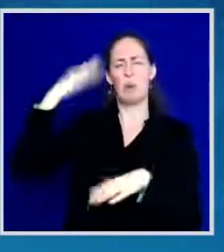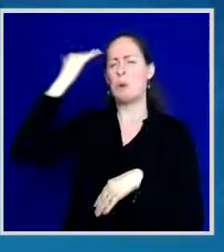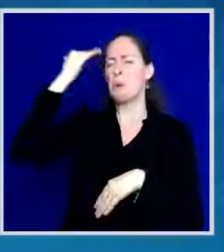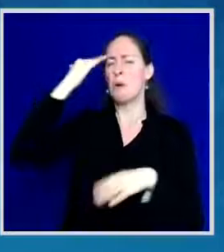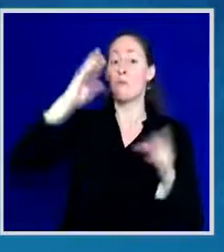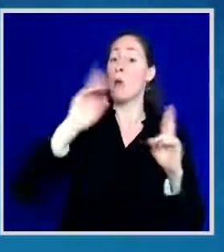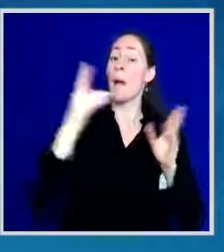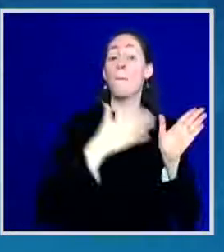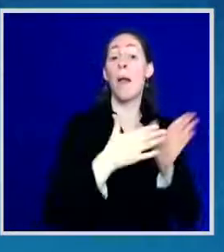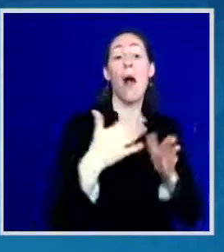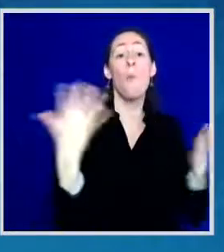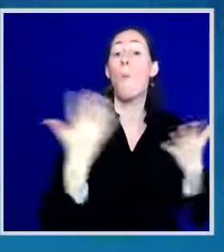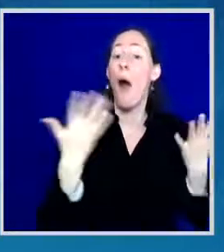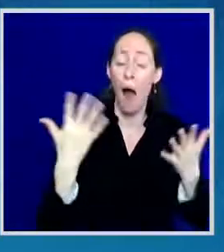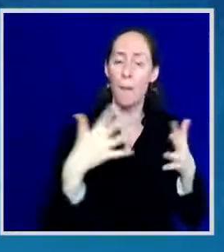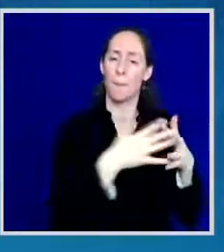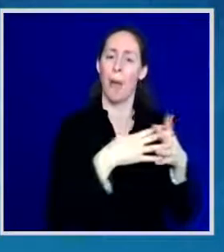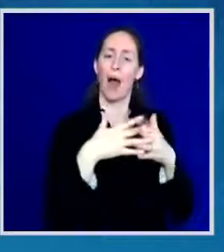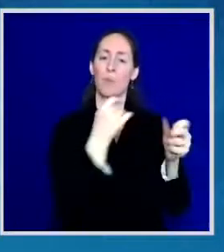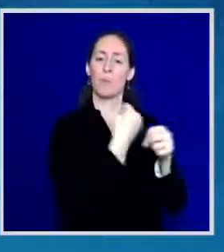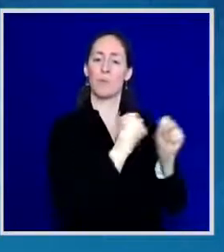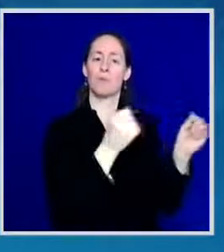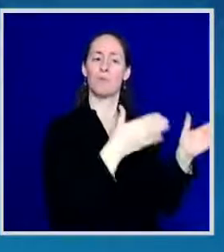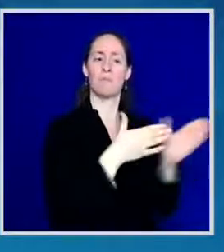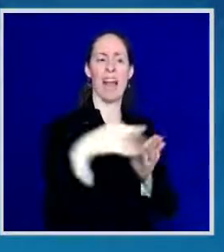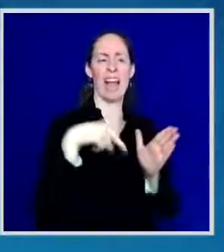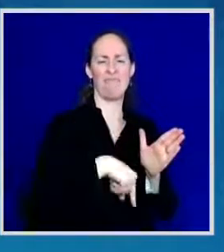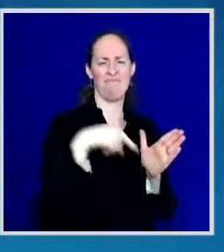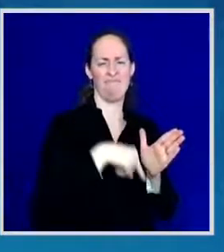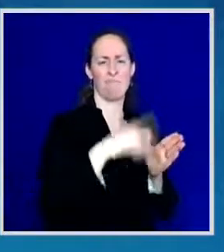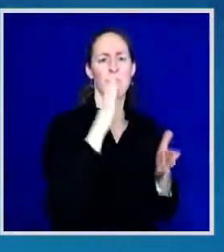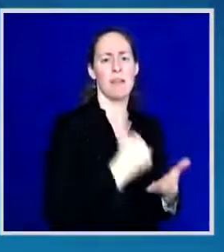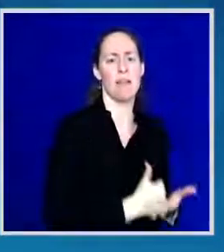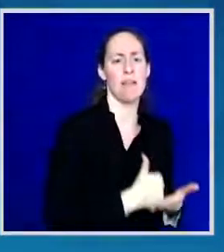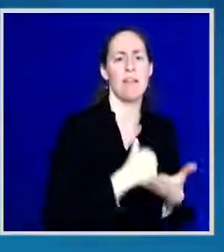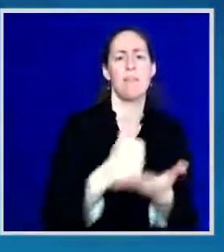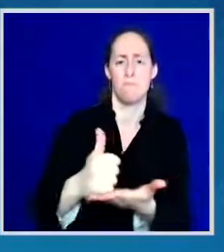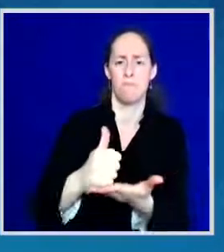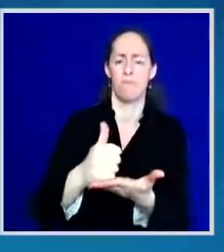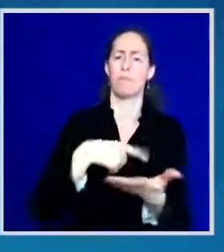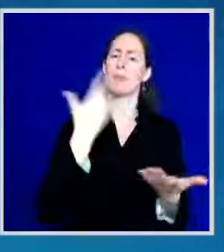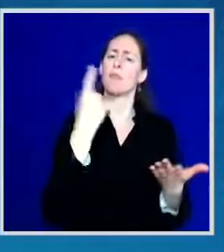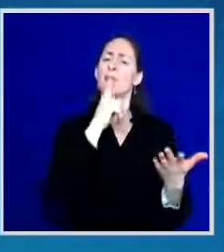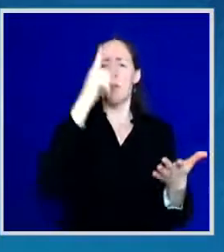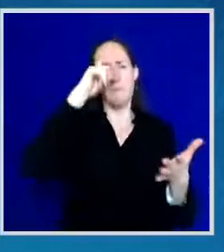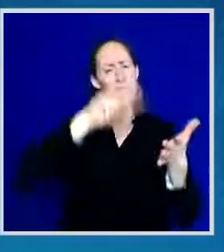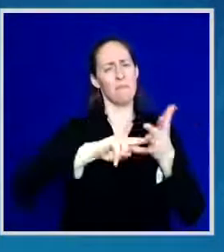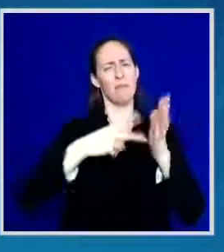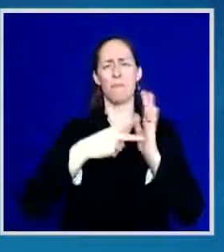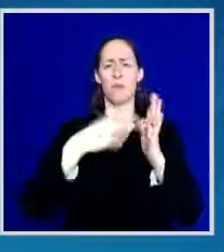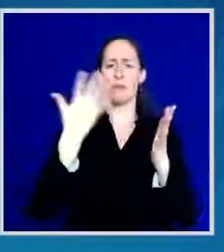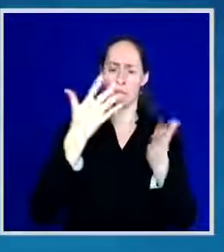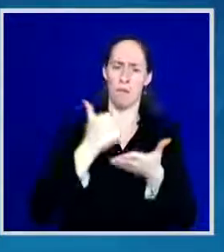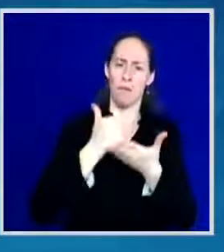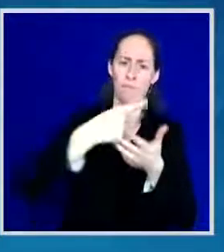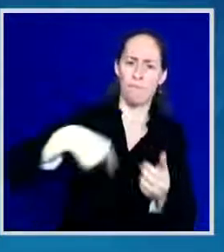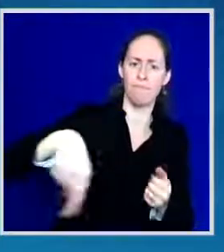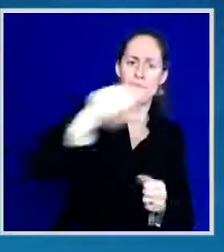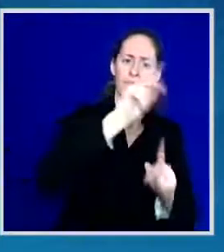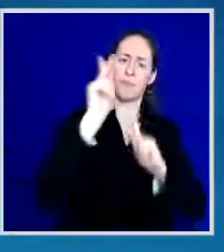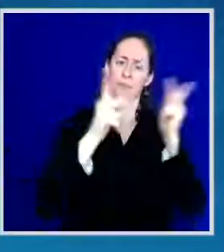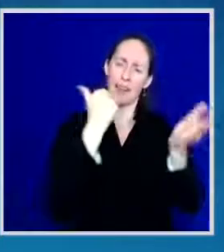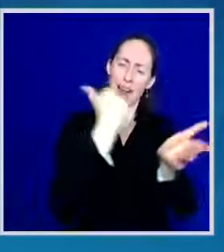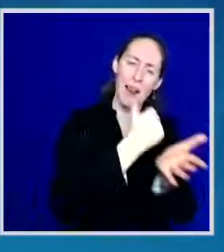Rescue Plan. And it was designed and intended to help people out. And it was a big